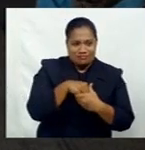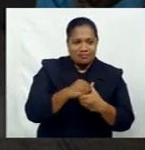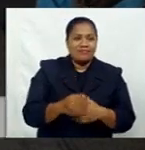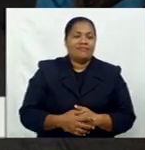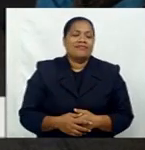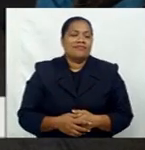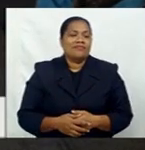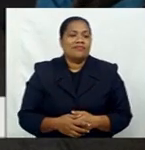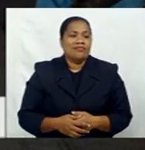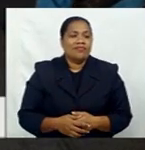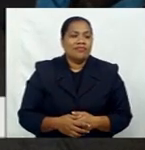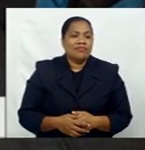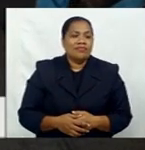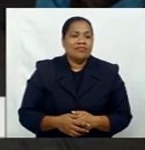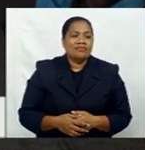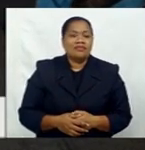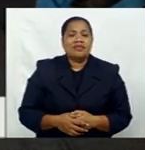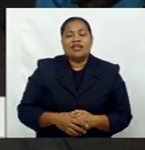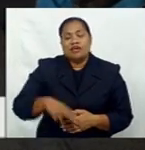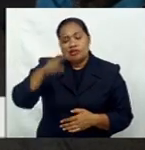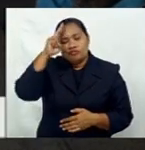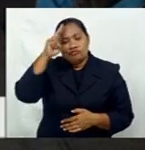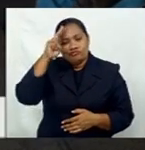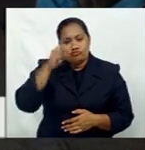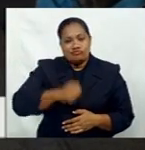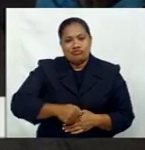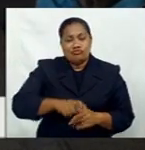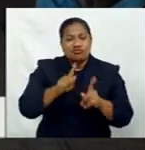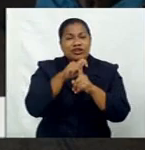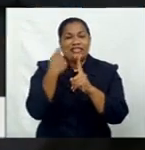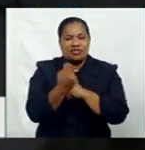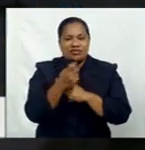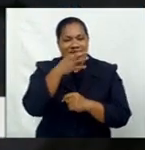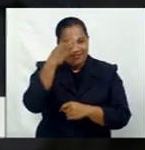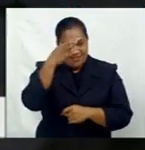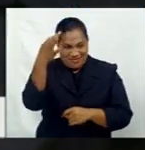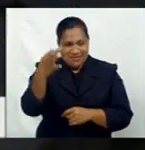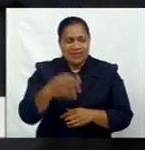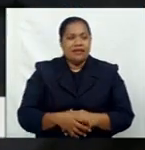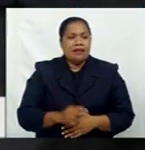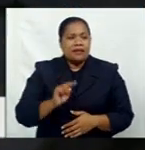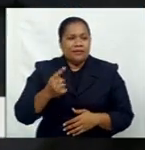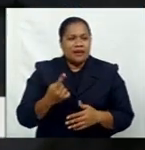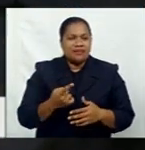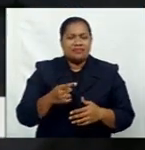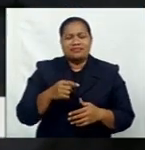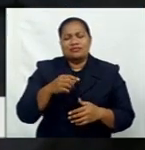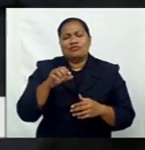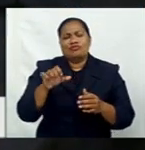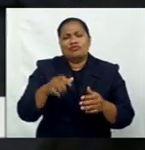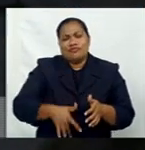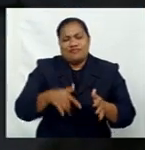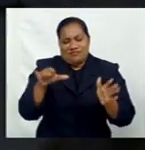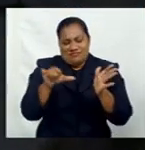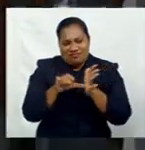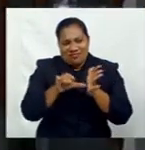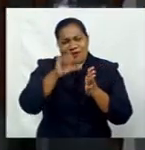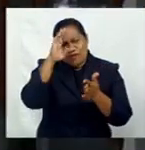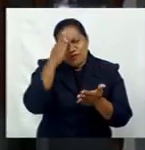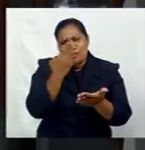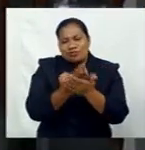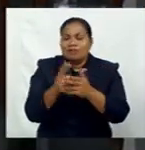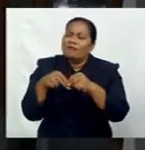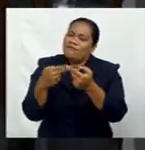A traditional anthem that may sound soothing, but one could never imagine how hard it is for these students to be away from their